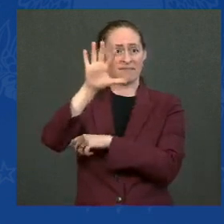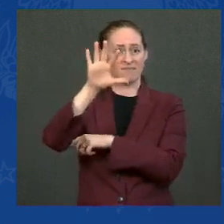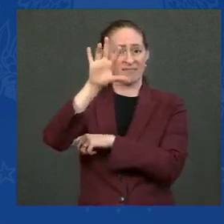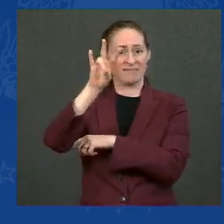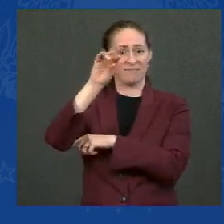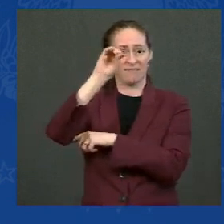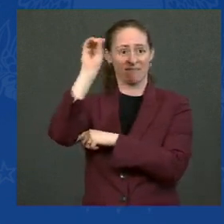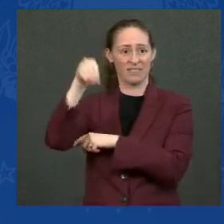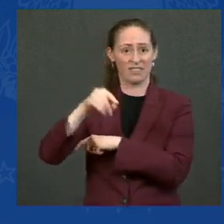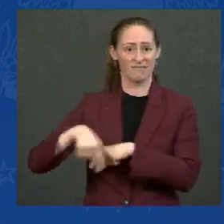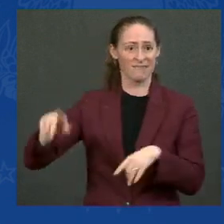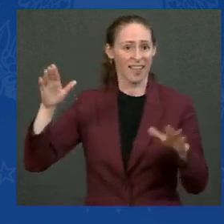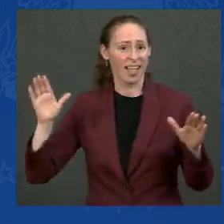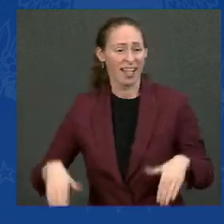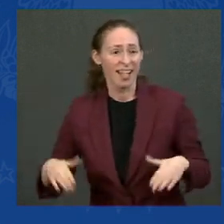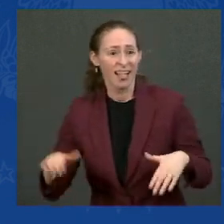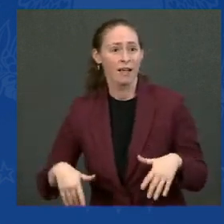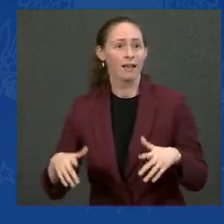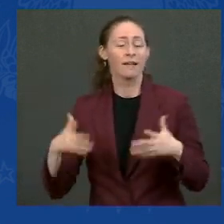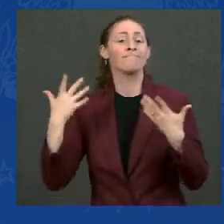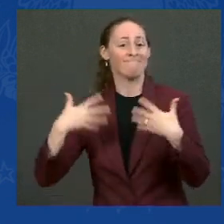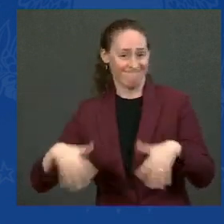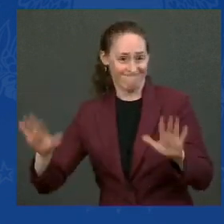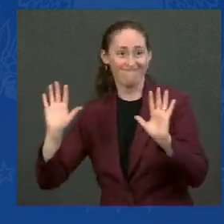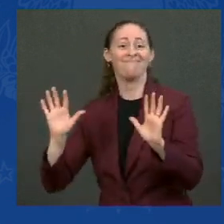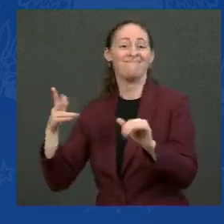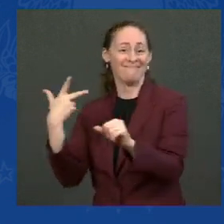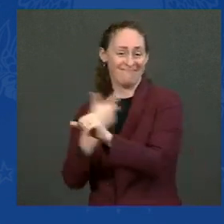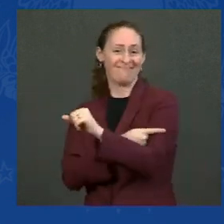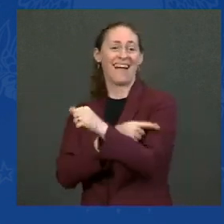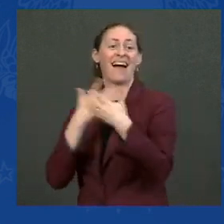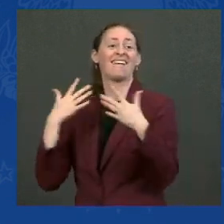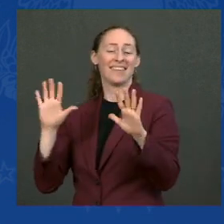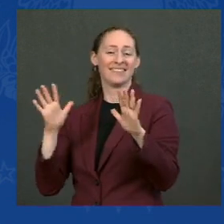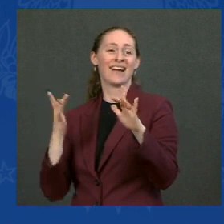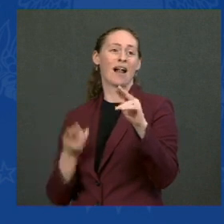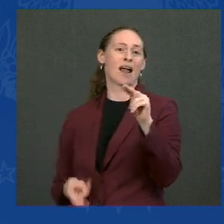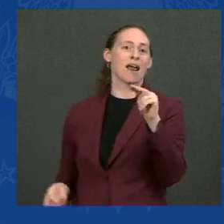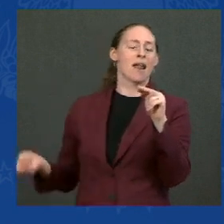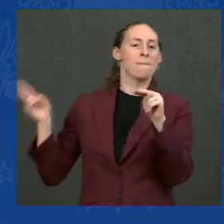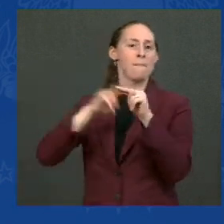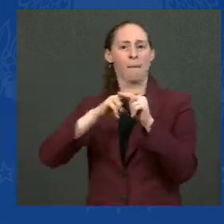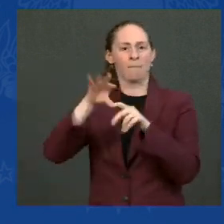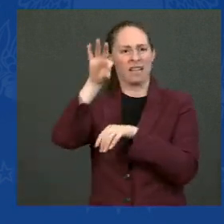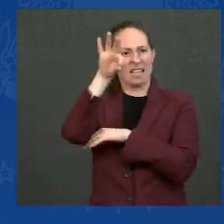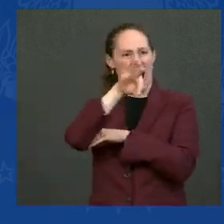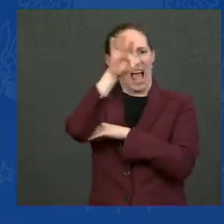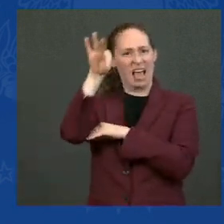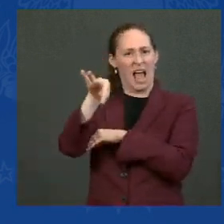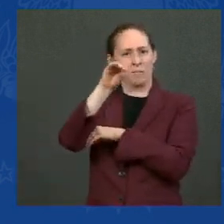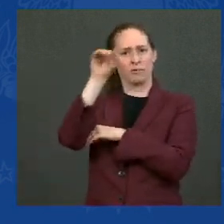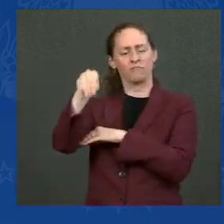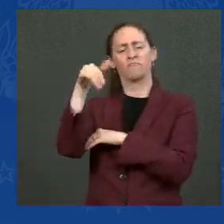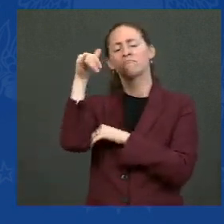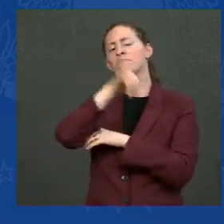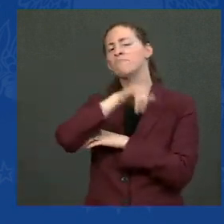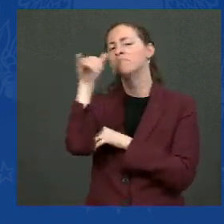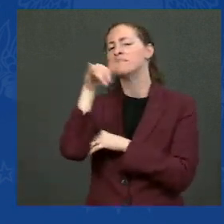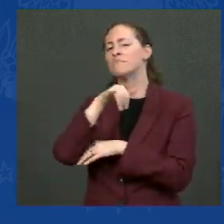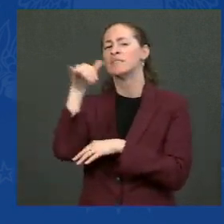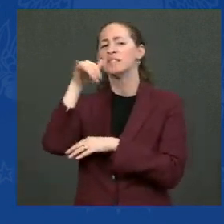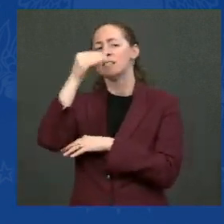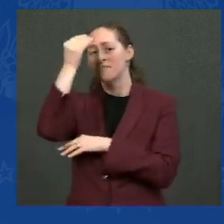two months after implementing the requirement. Ninety-nine percent. And by the way, Scott, I want you to know I've instructed the Justice Department